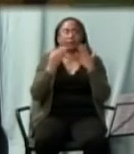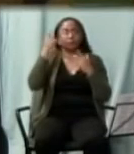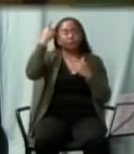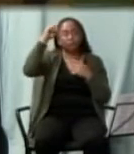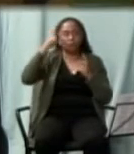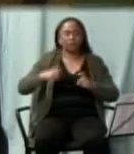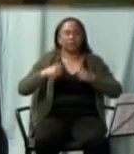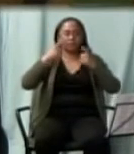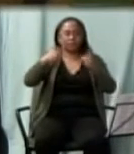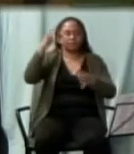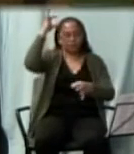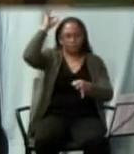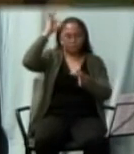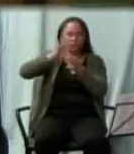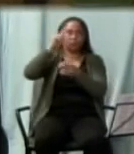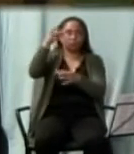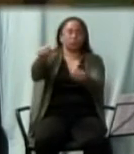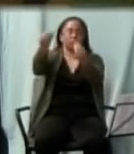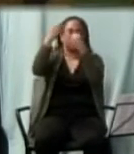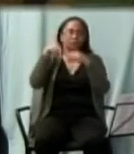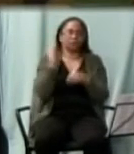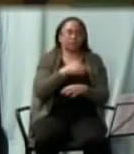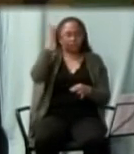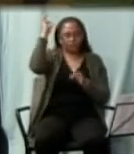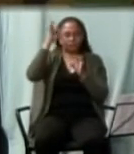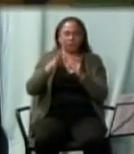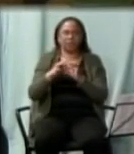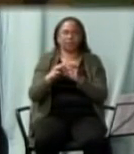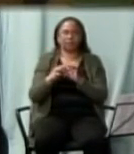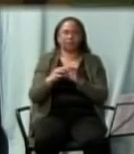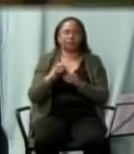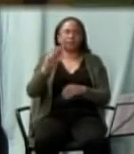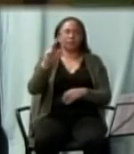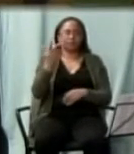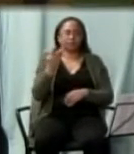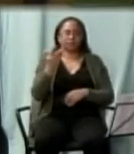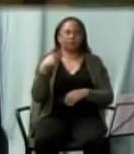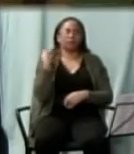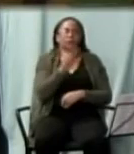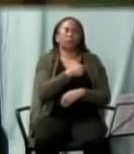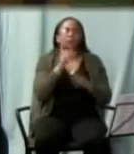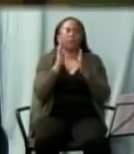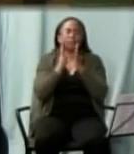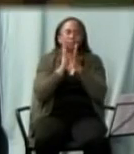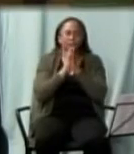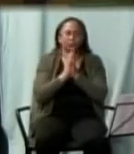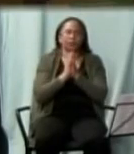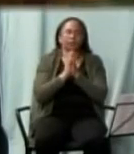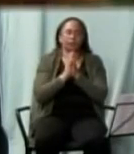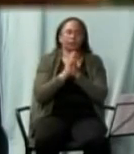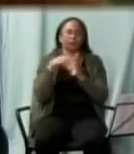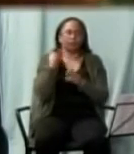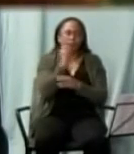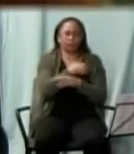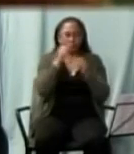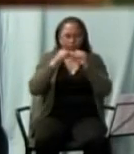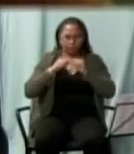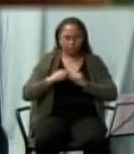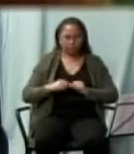gift of faith and thirdly we pray that we may continue